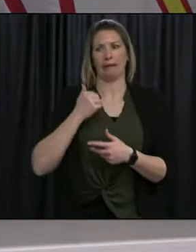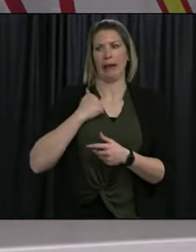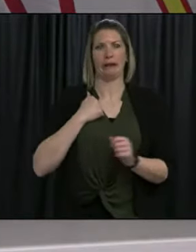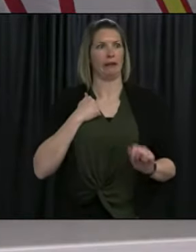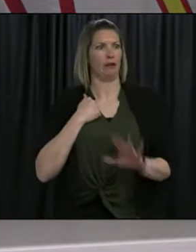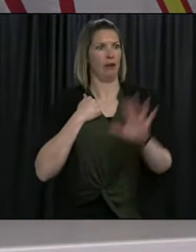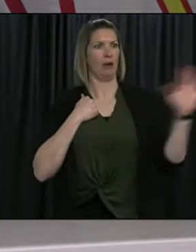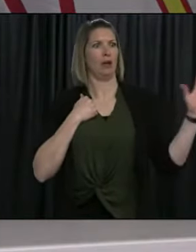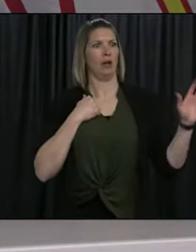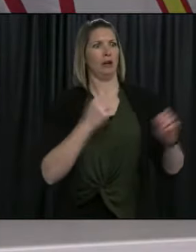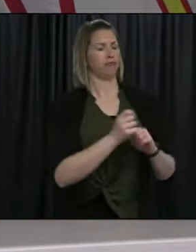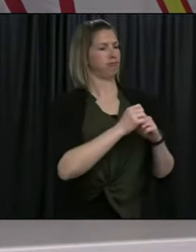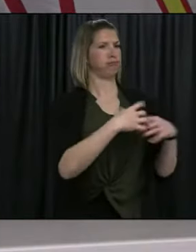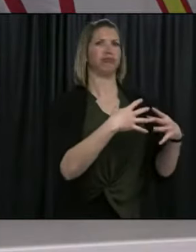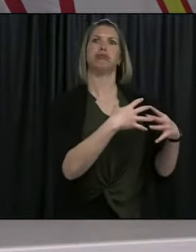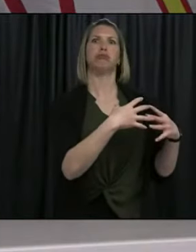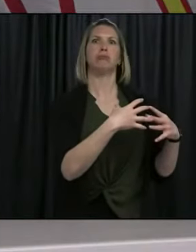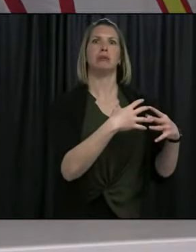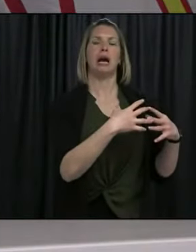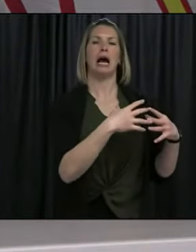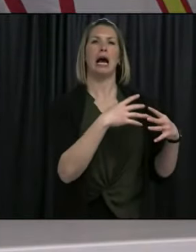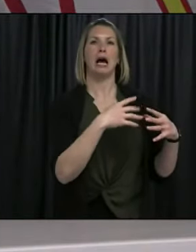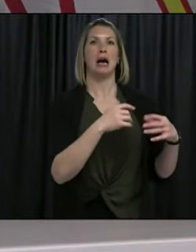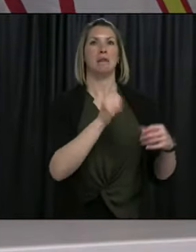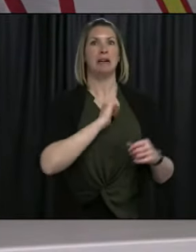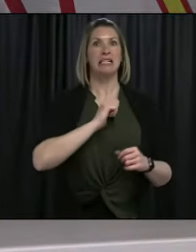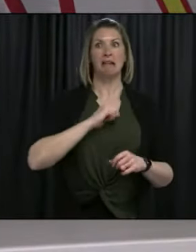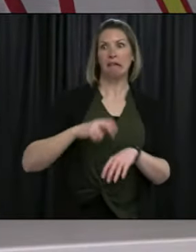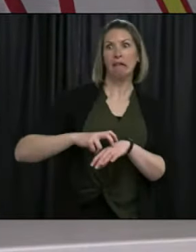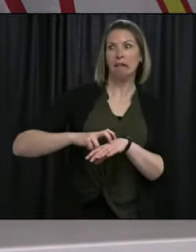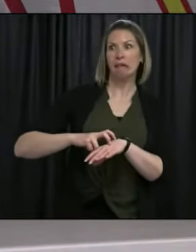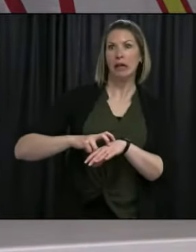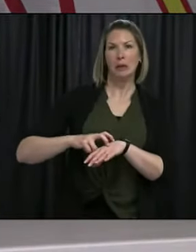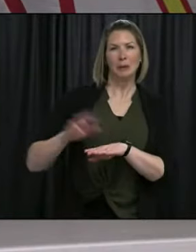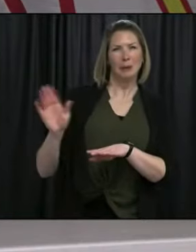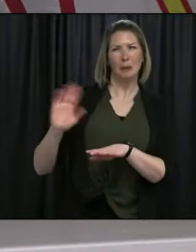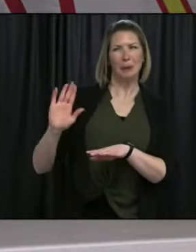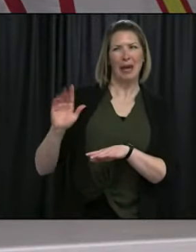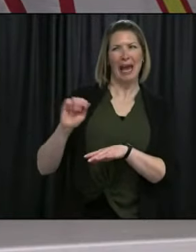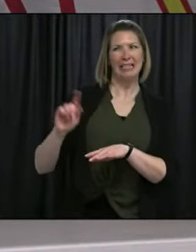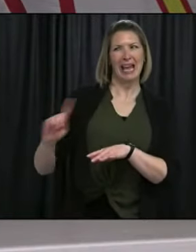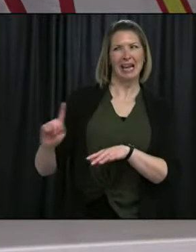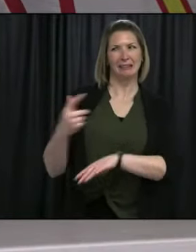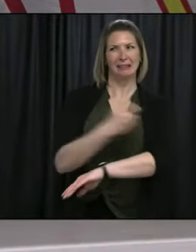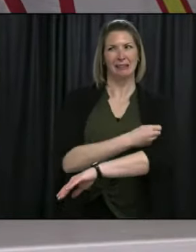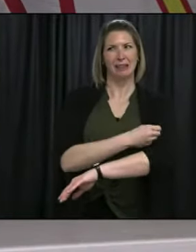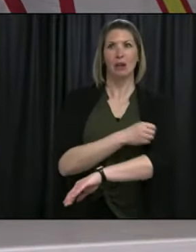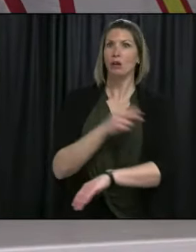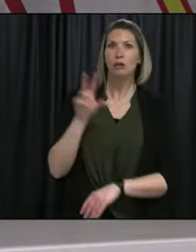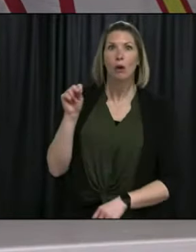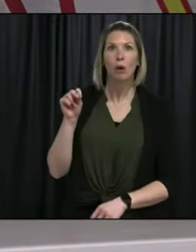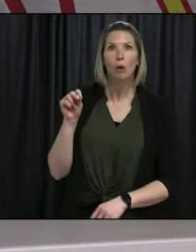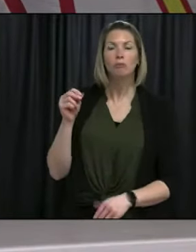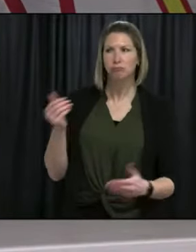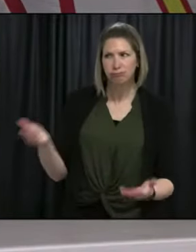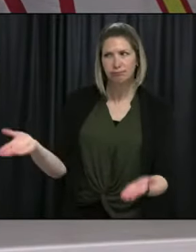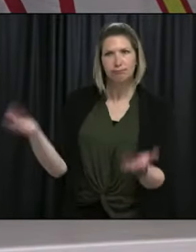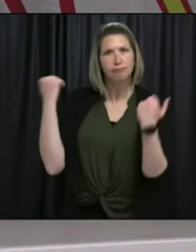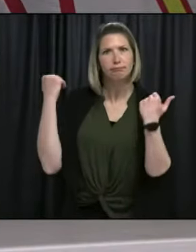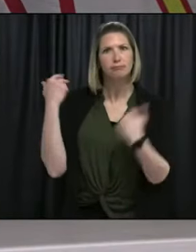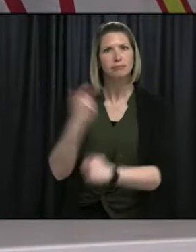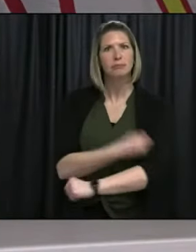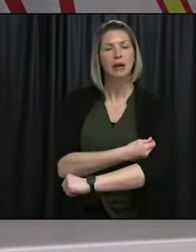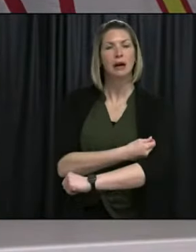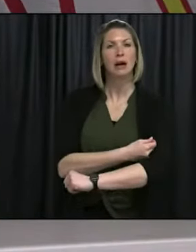would not be hesitant to get the vaccine. And, but, you know, as I've said before, everybody